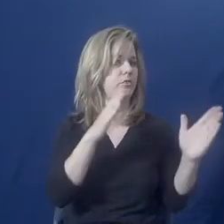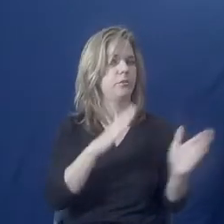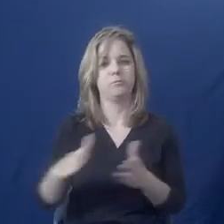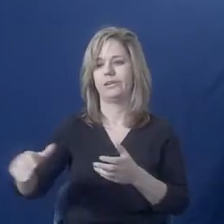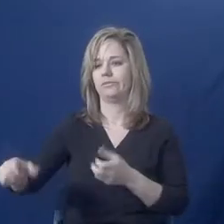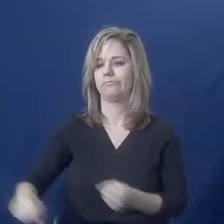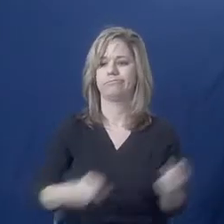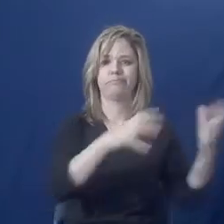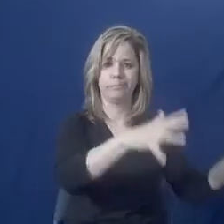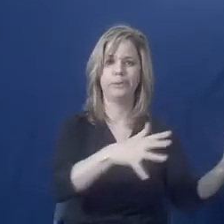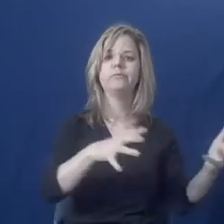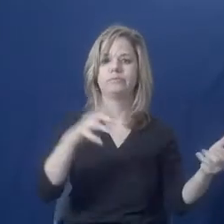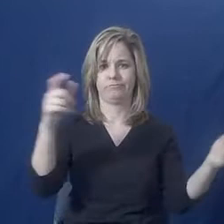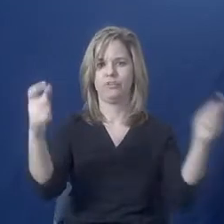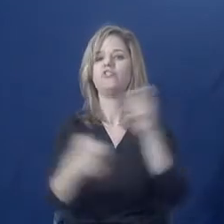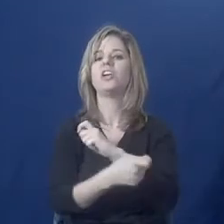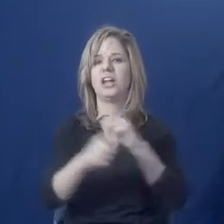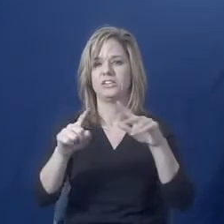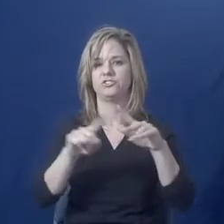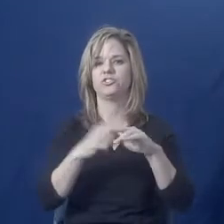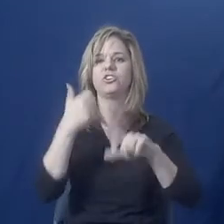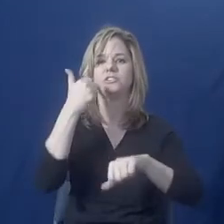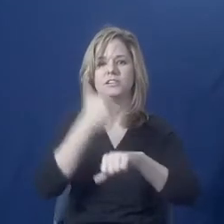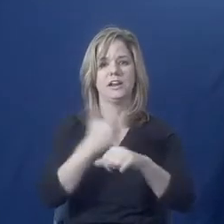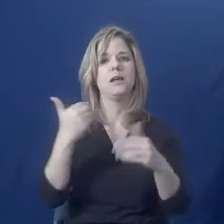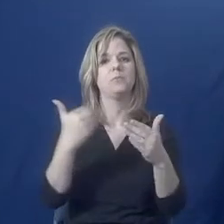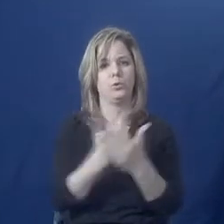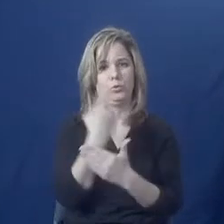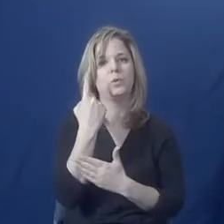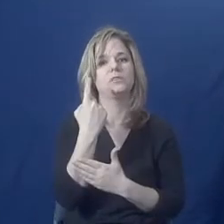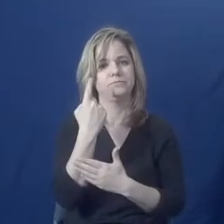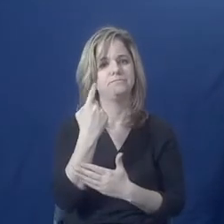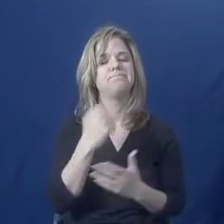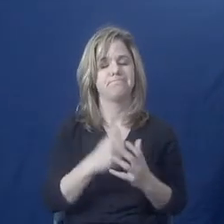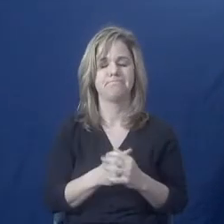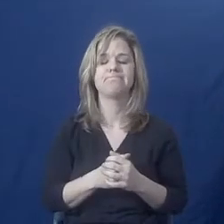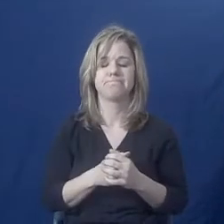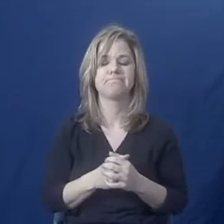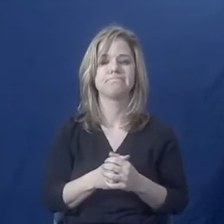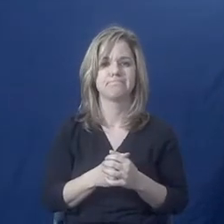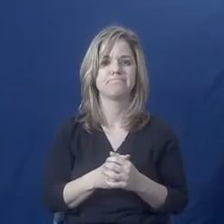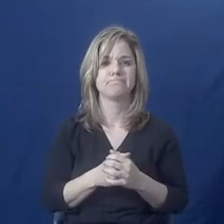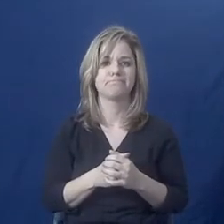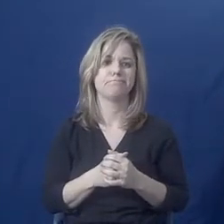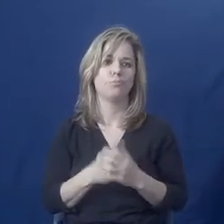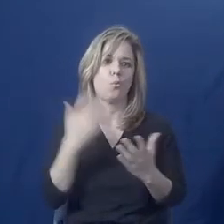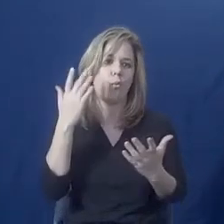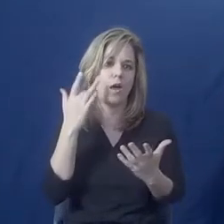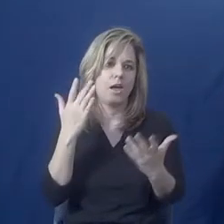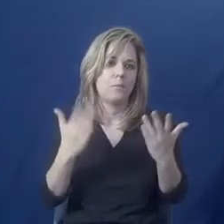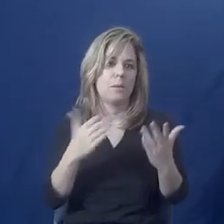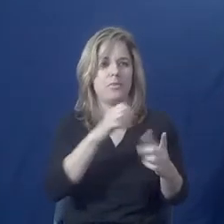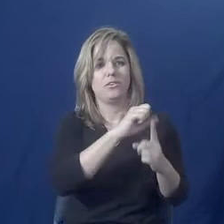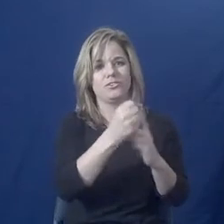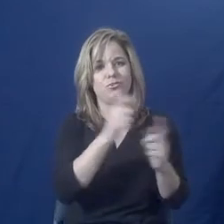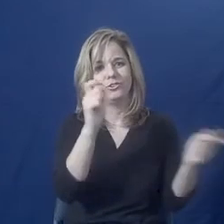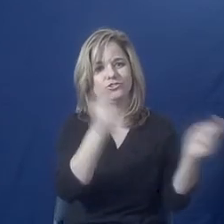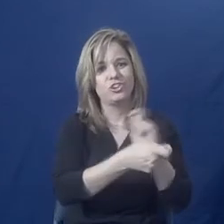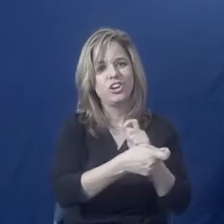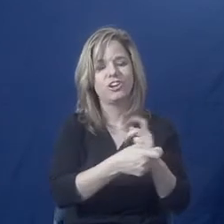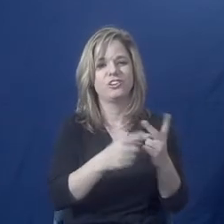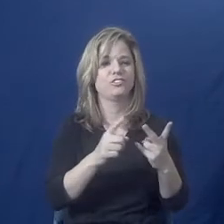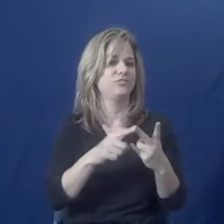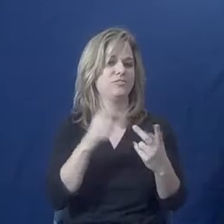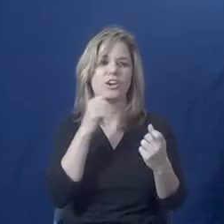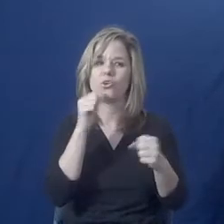of say, well, that was your plan then. But some of those things aren't going to work for you now. Your situation has changed. And we